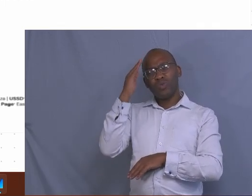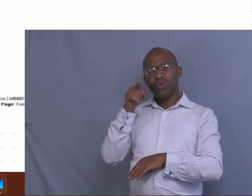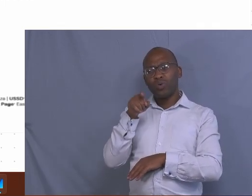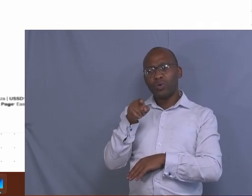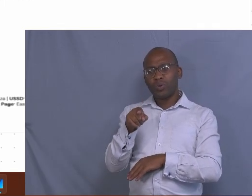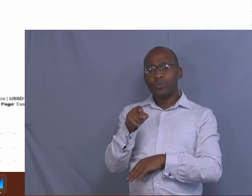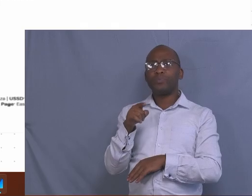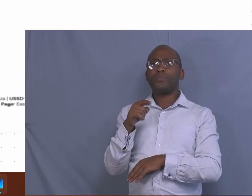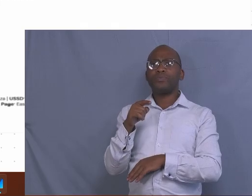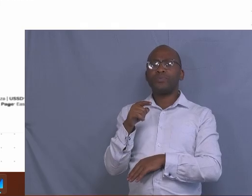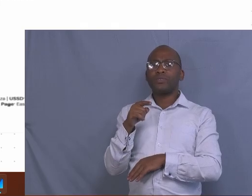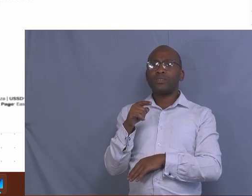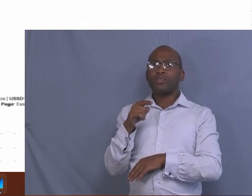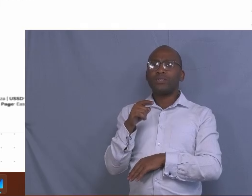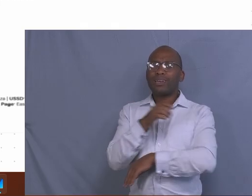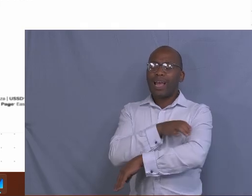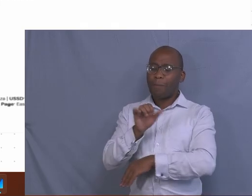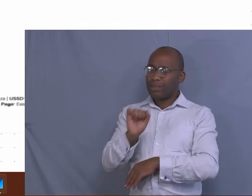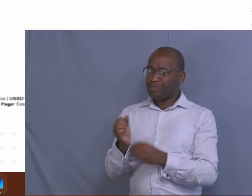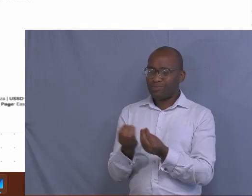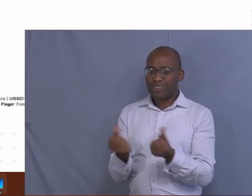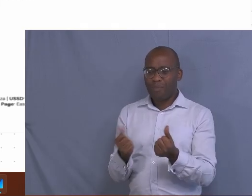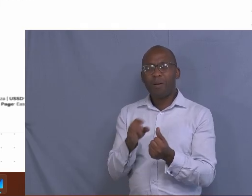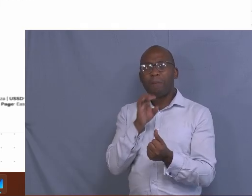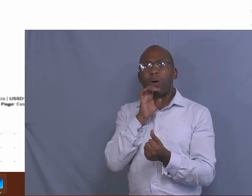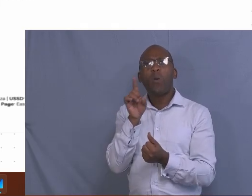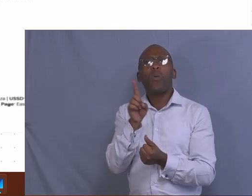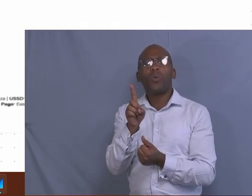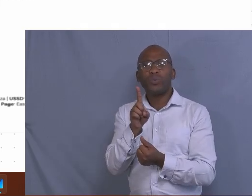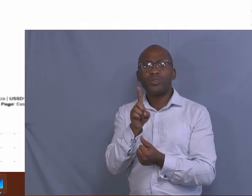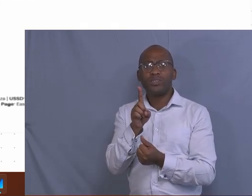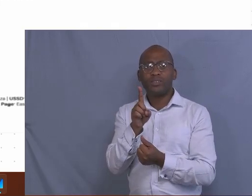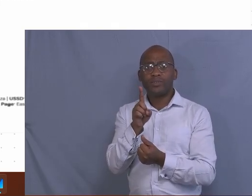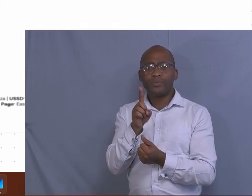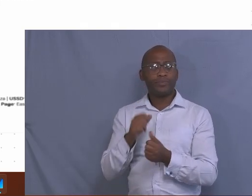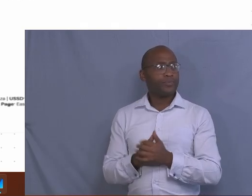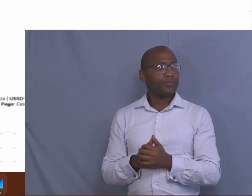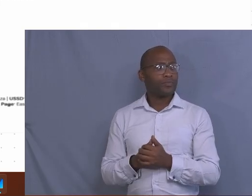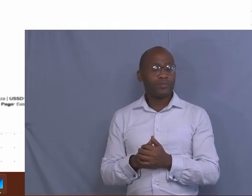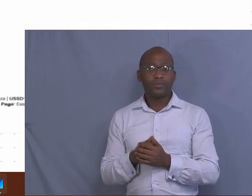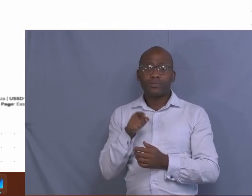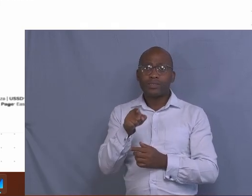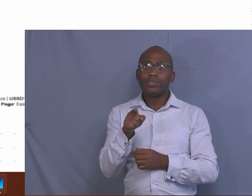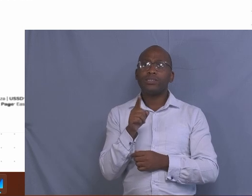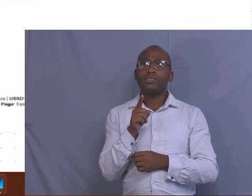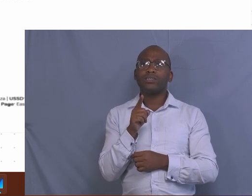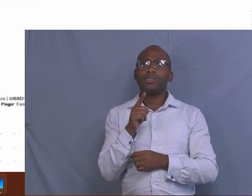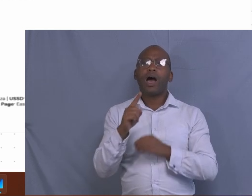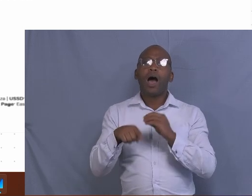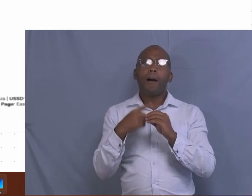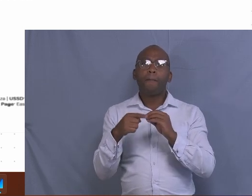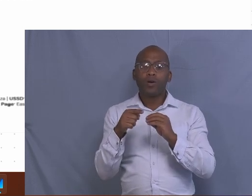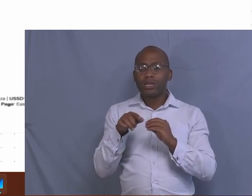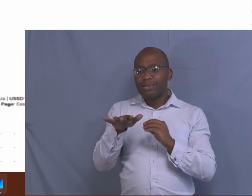capacity. It simply means here, a carrying capacity refers to an area of